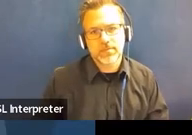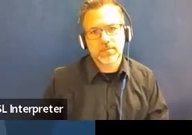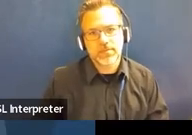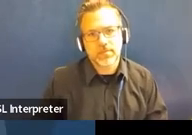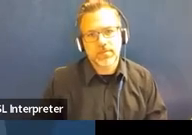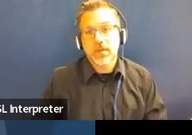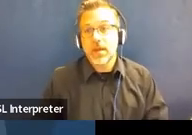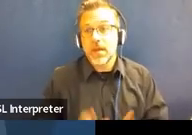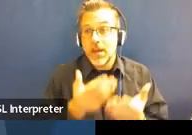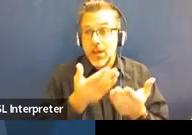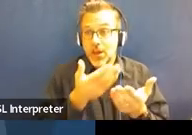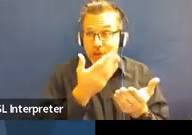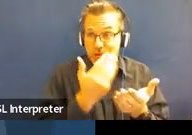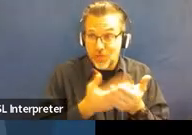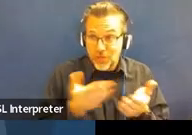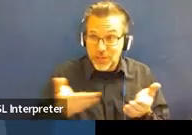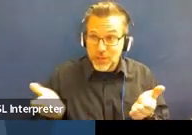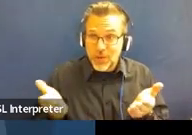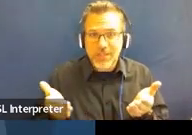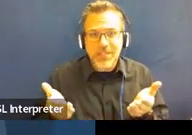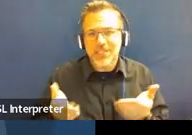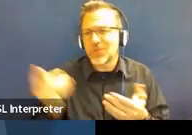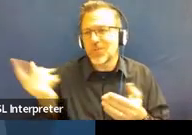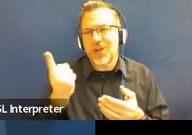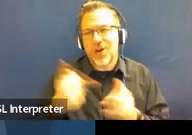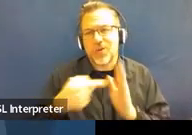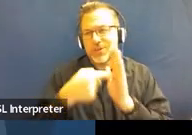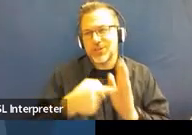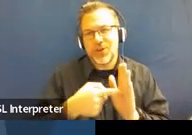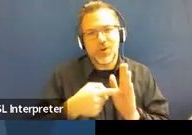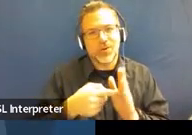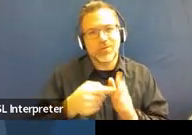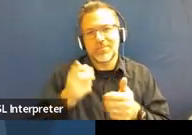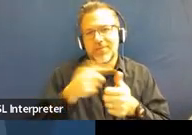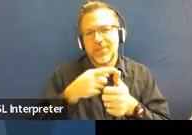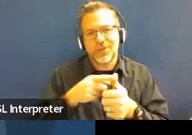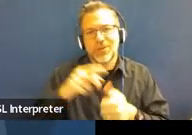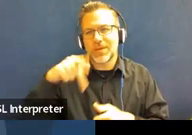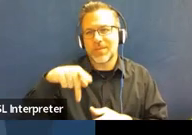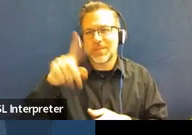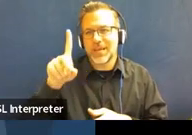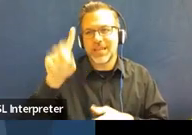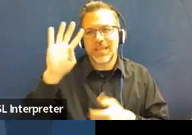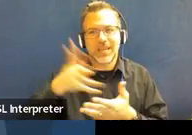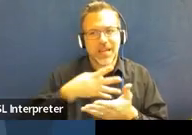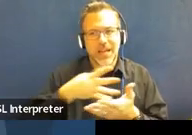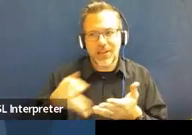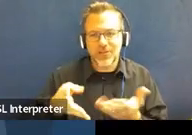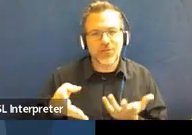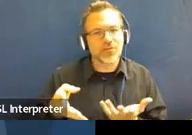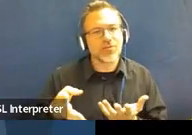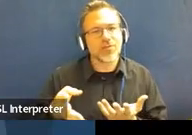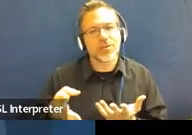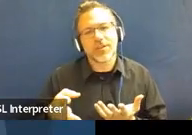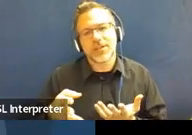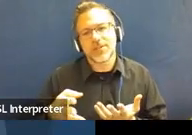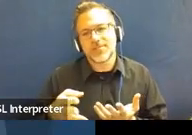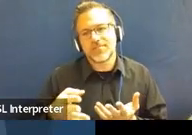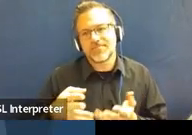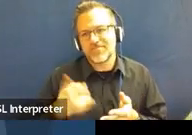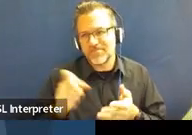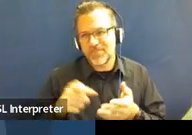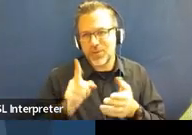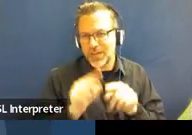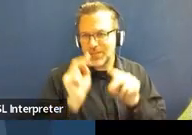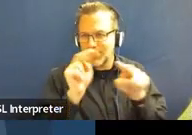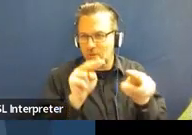Our resources. We share these at every office hour. The first one is our PD calendar. That's where you can go right on and sign up for